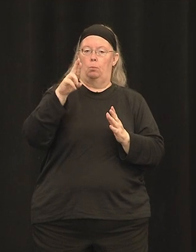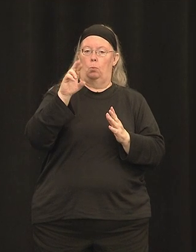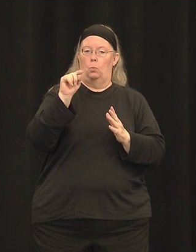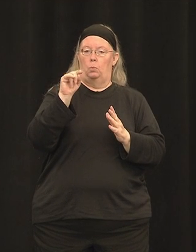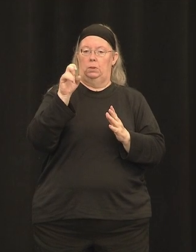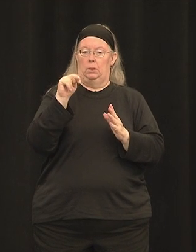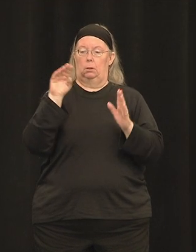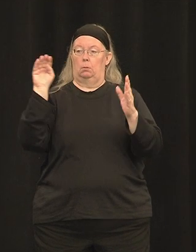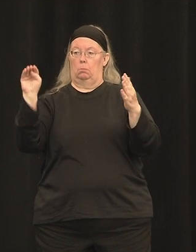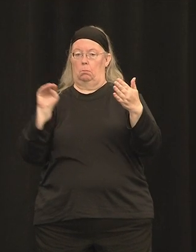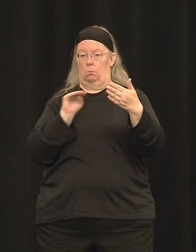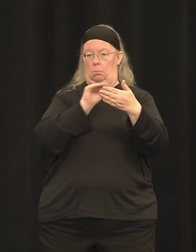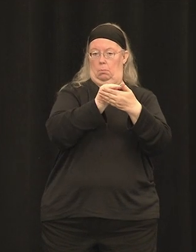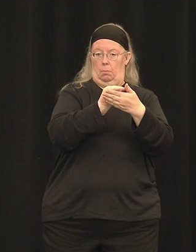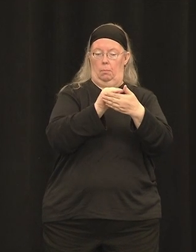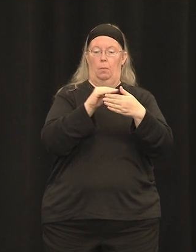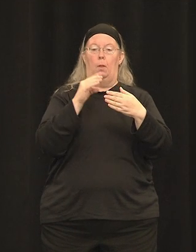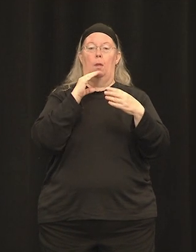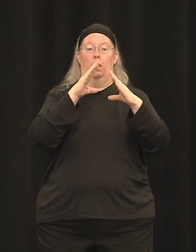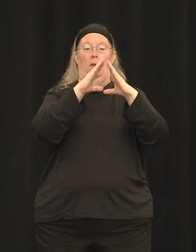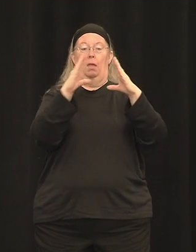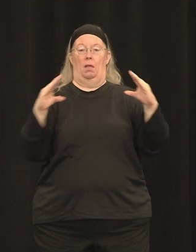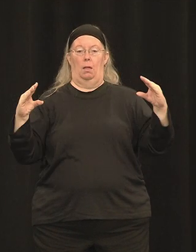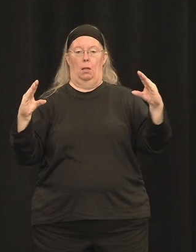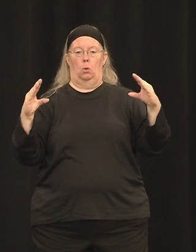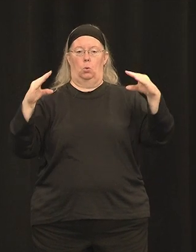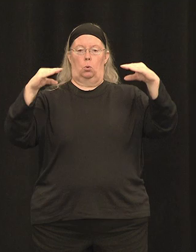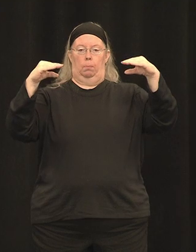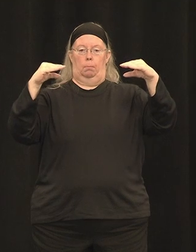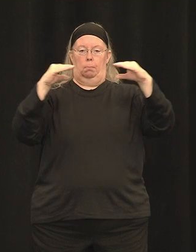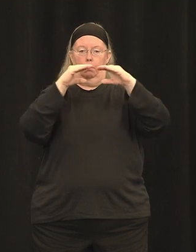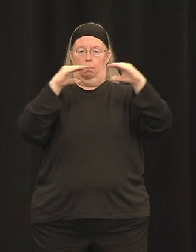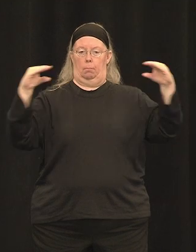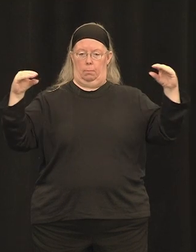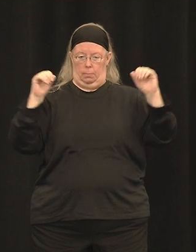of those cells and ultimately restore vision to those patients.